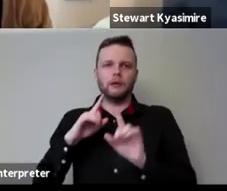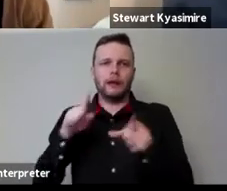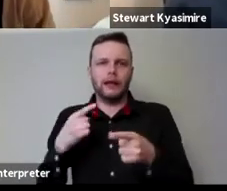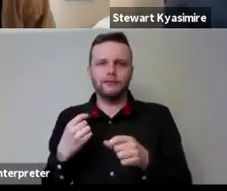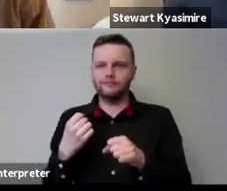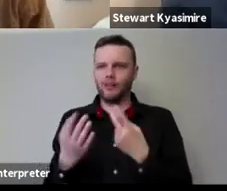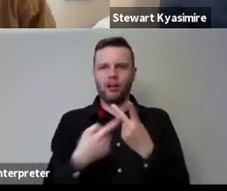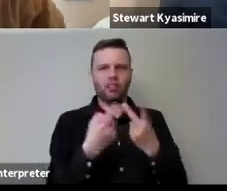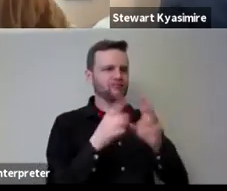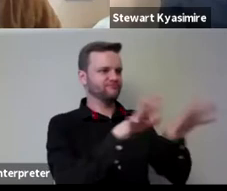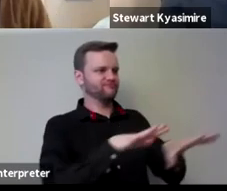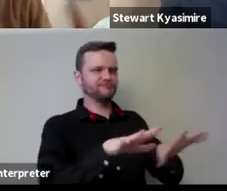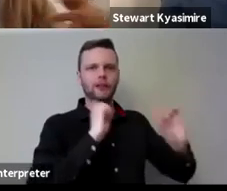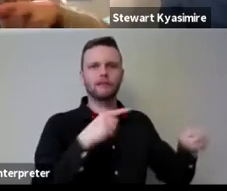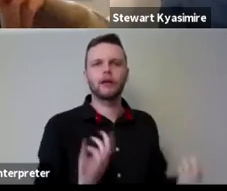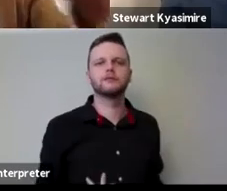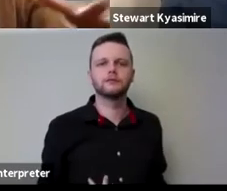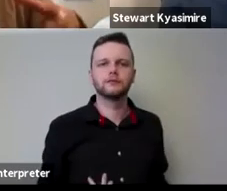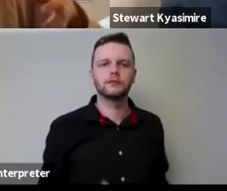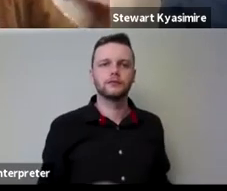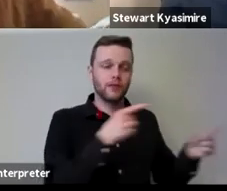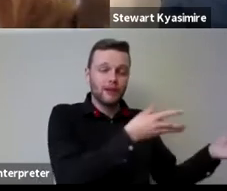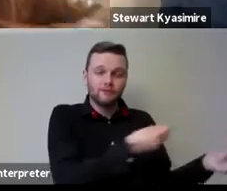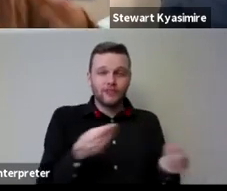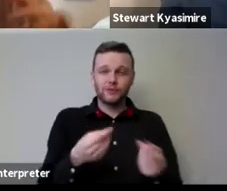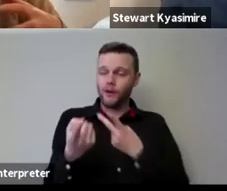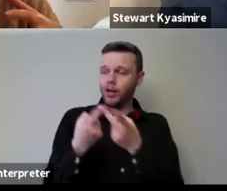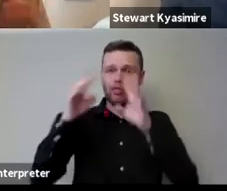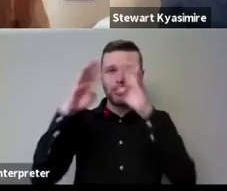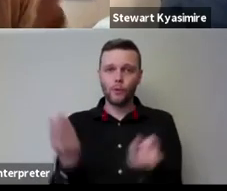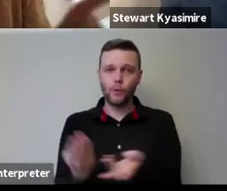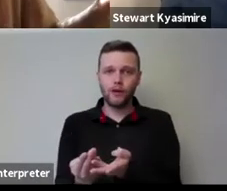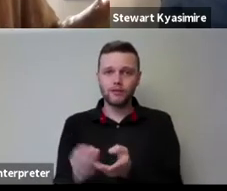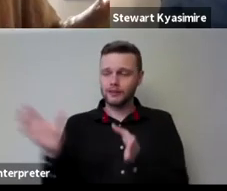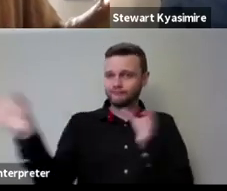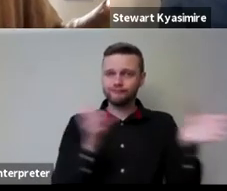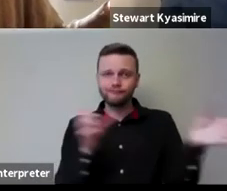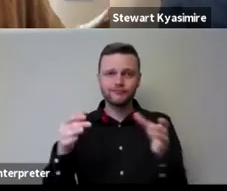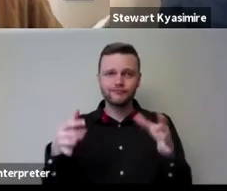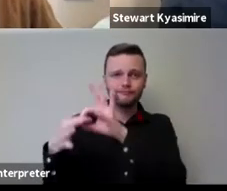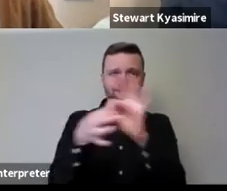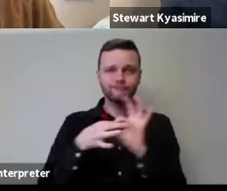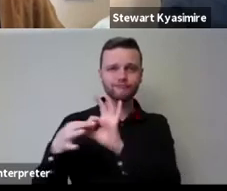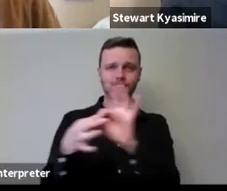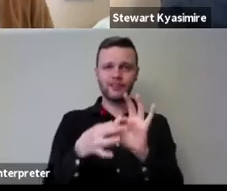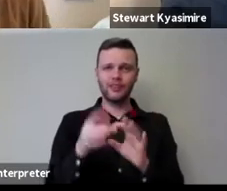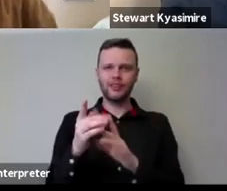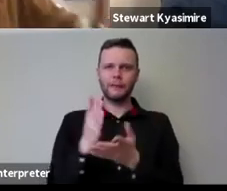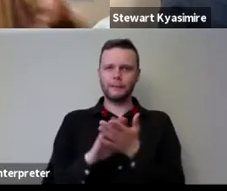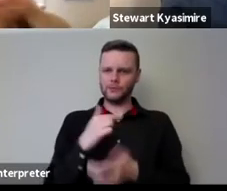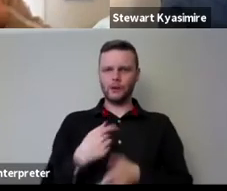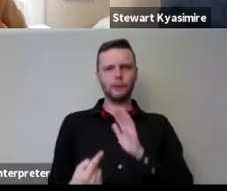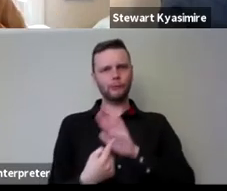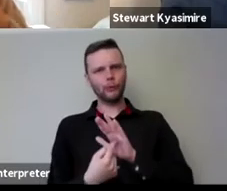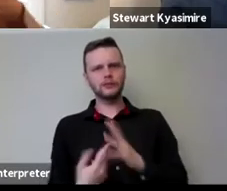else and if we can bring that into other worlds and other worlds into that then we're we're vital again right but at the